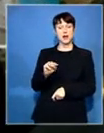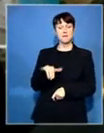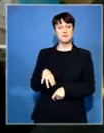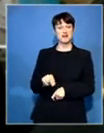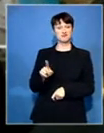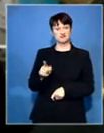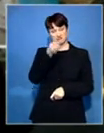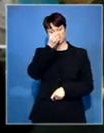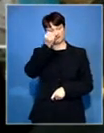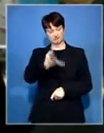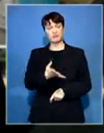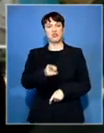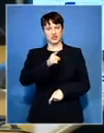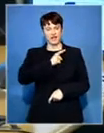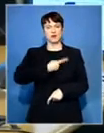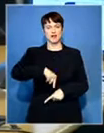escalating tensions.